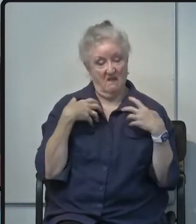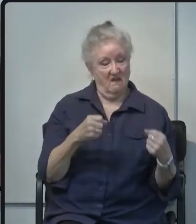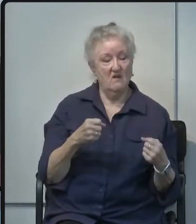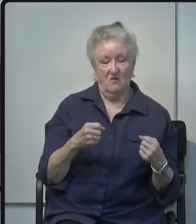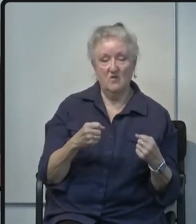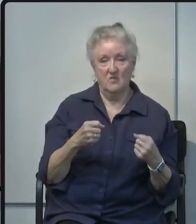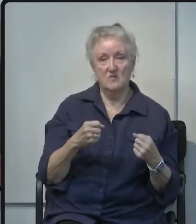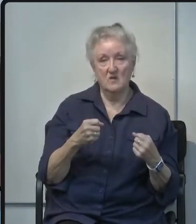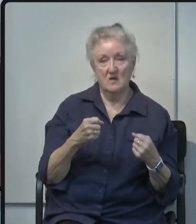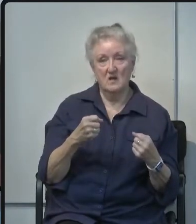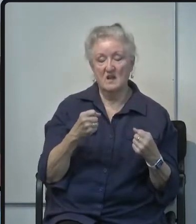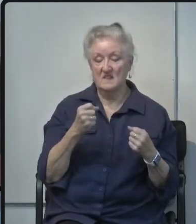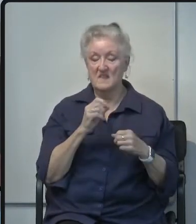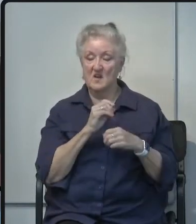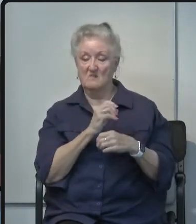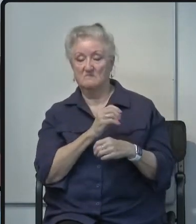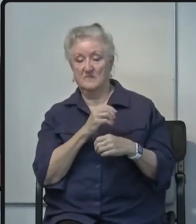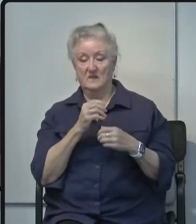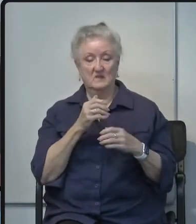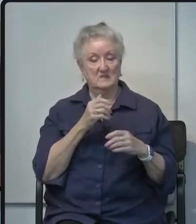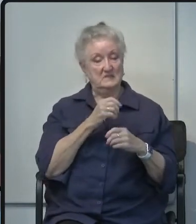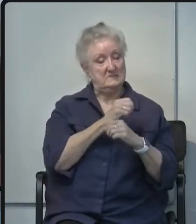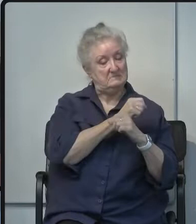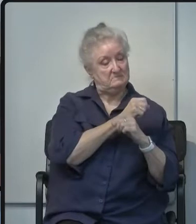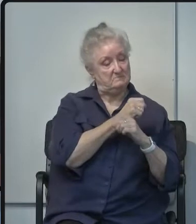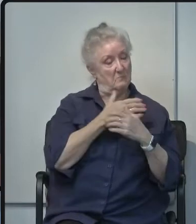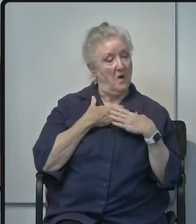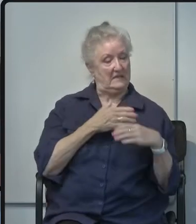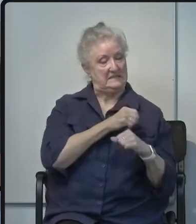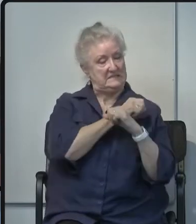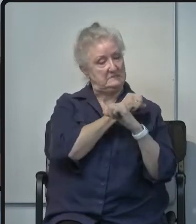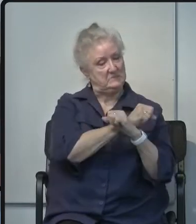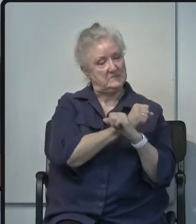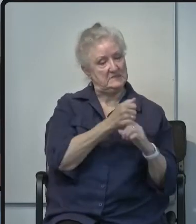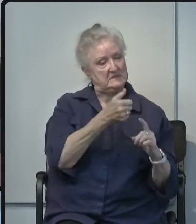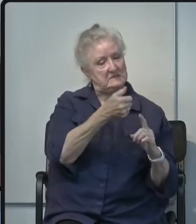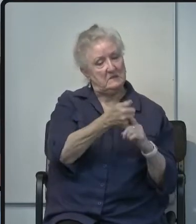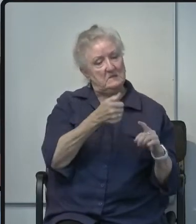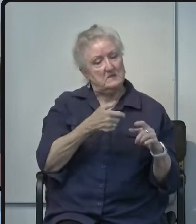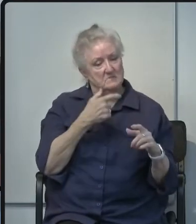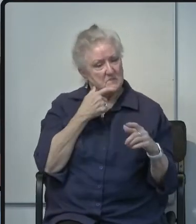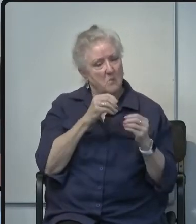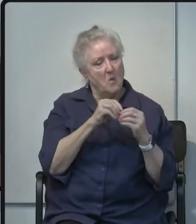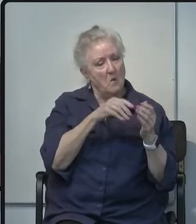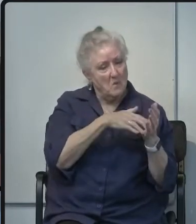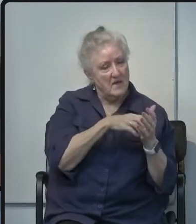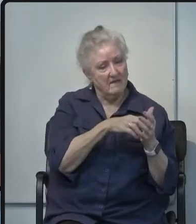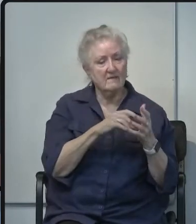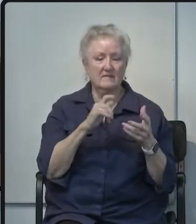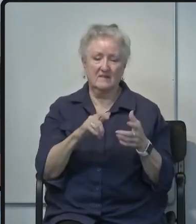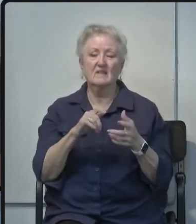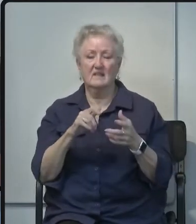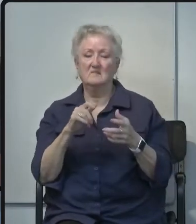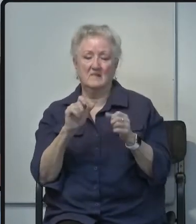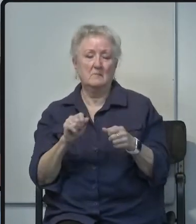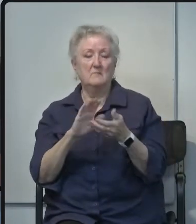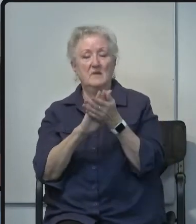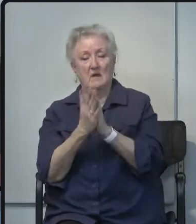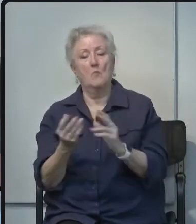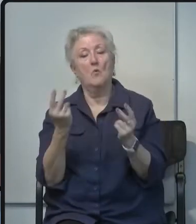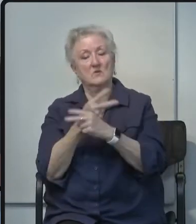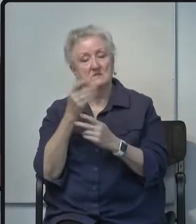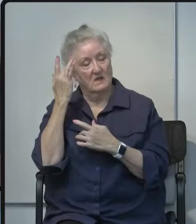immune system is weaker and it's more likely that they have a more severe uh form of the disease